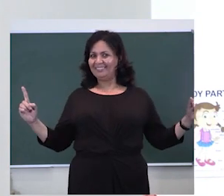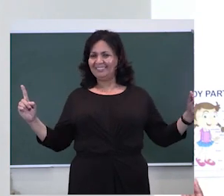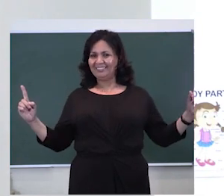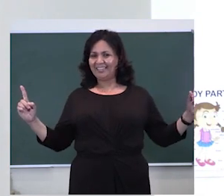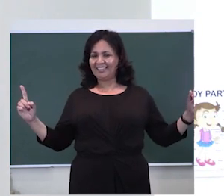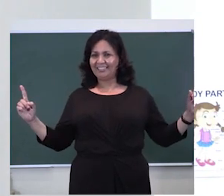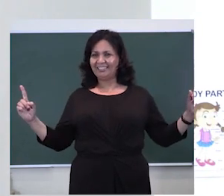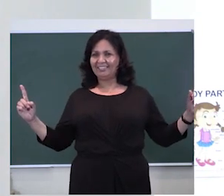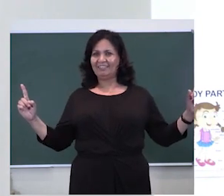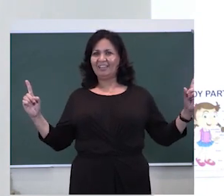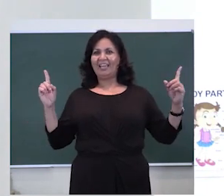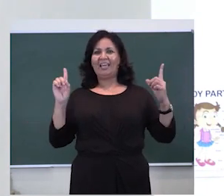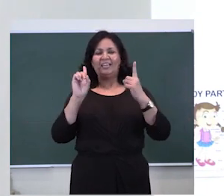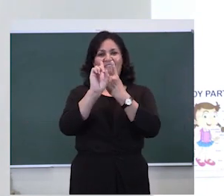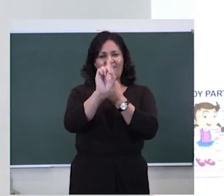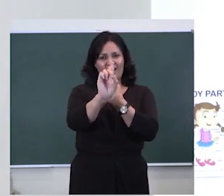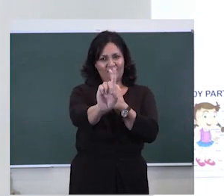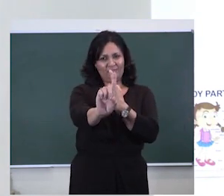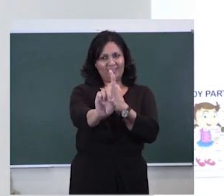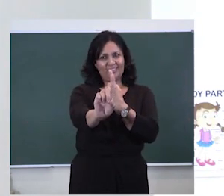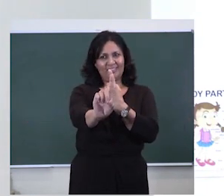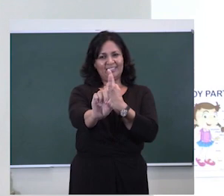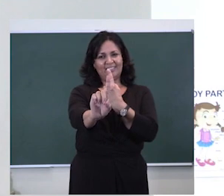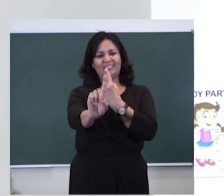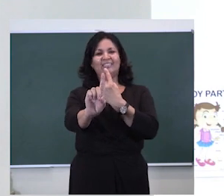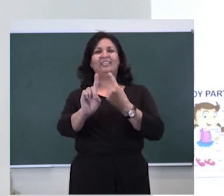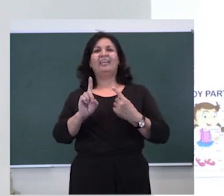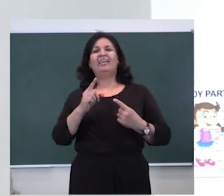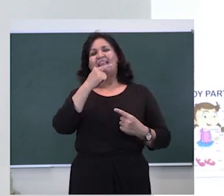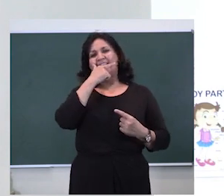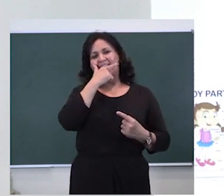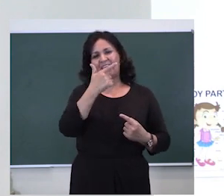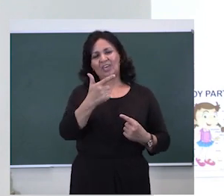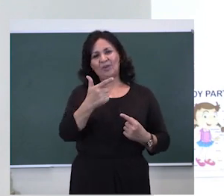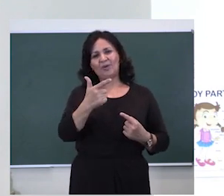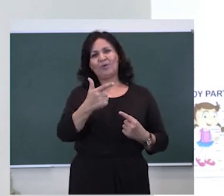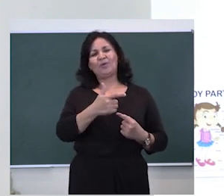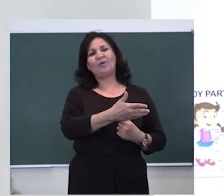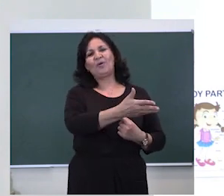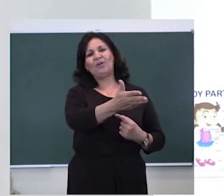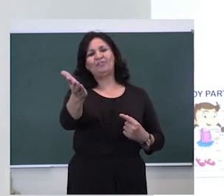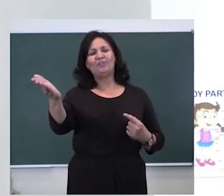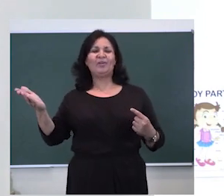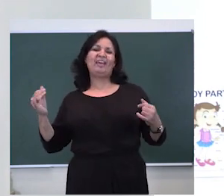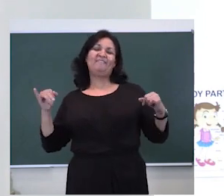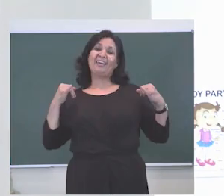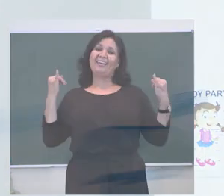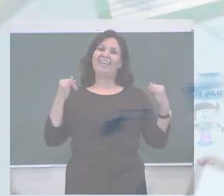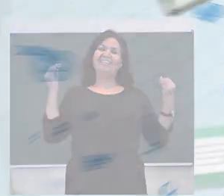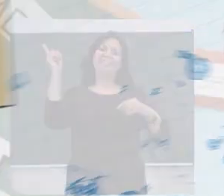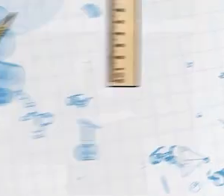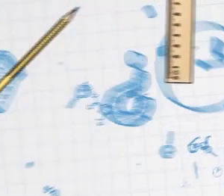and in front of us. Thank you so much everybody. Have a great day. Bye.